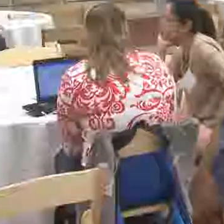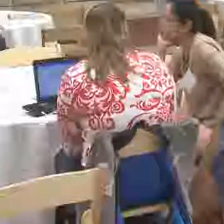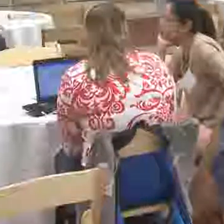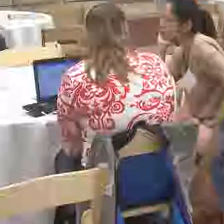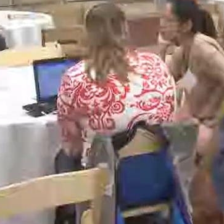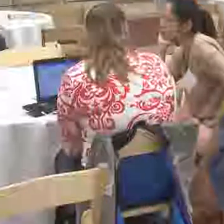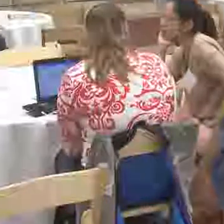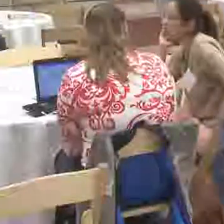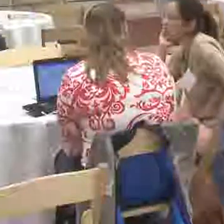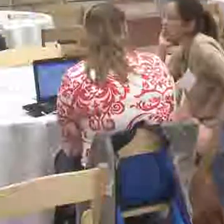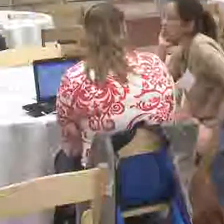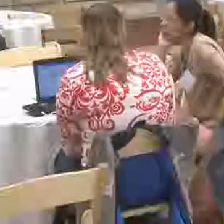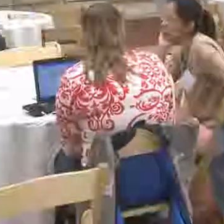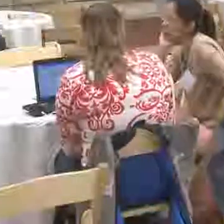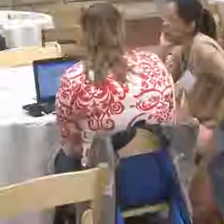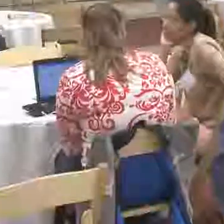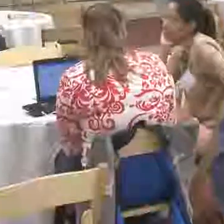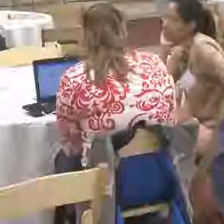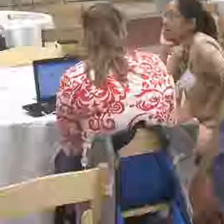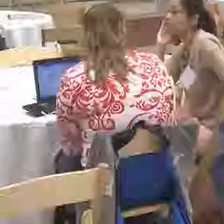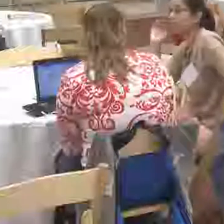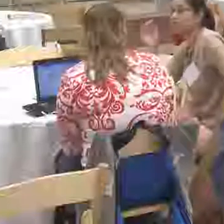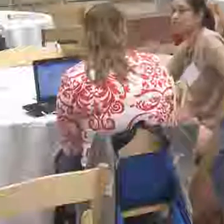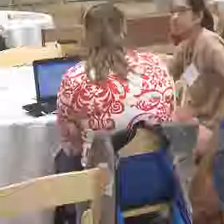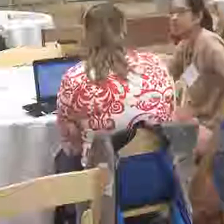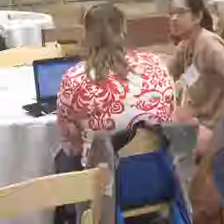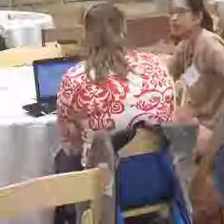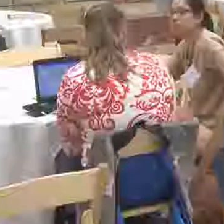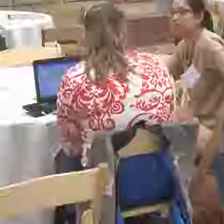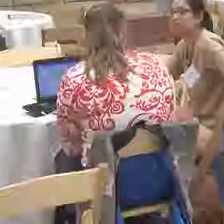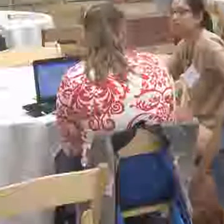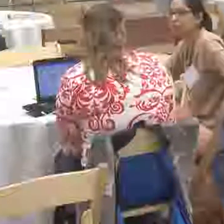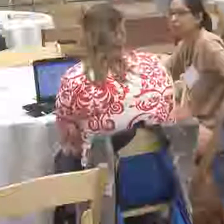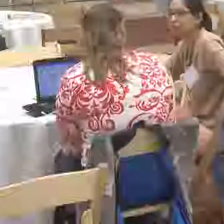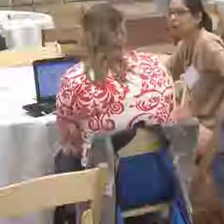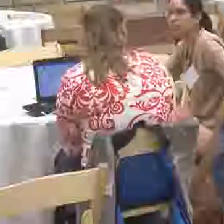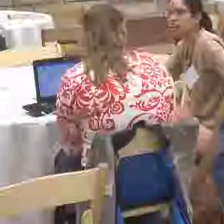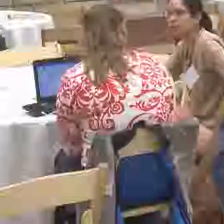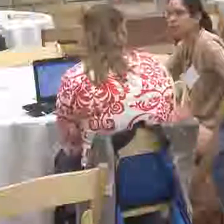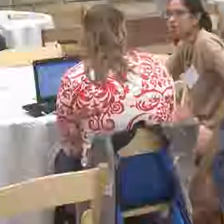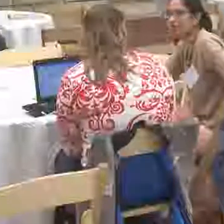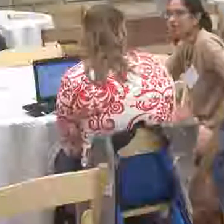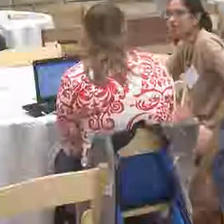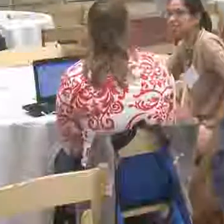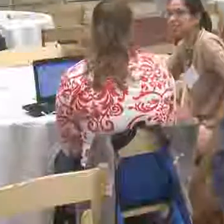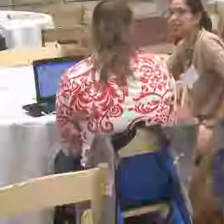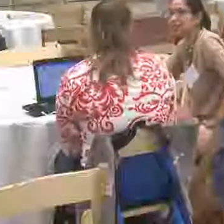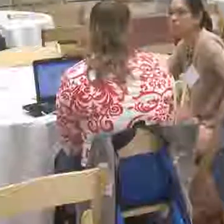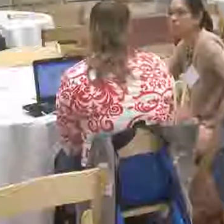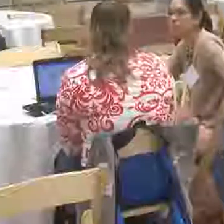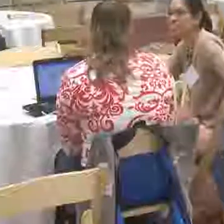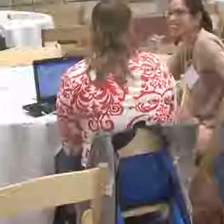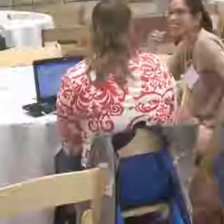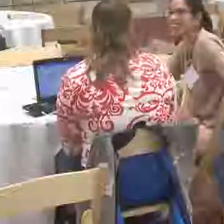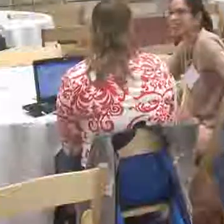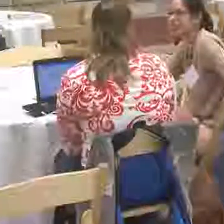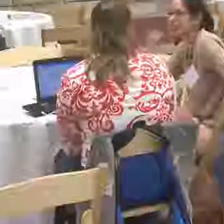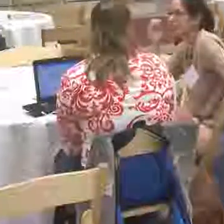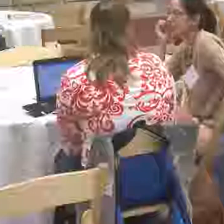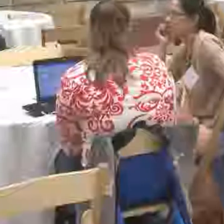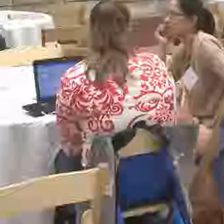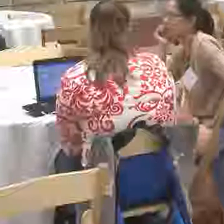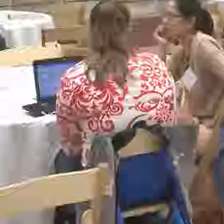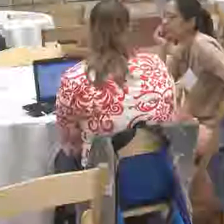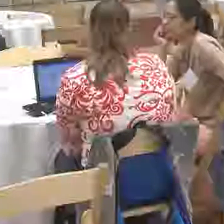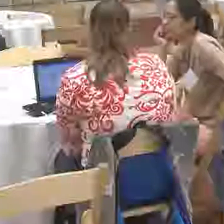Bay Area Regional Community Resilience Summit. It's an amazing network of organizations that come together to go deep on the